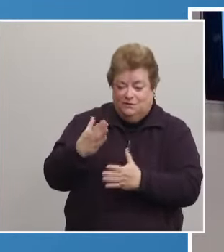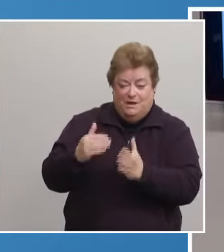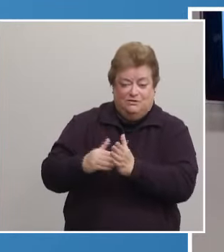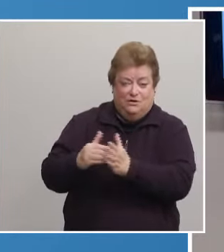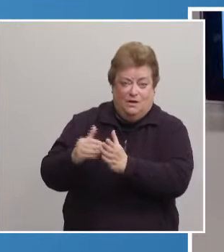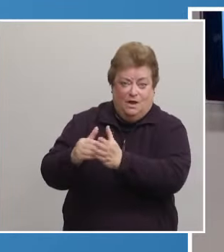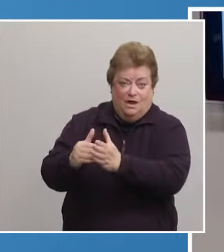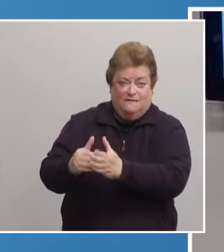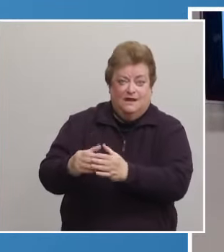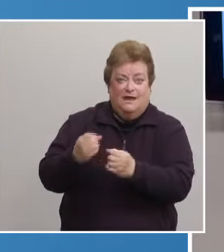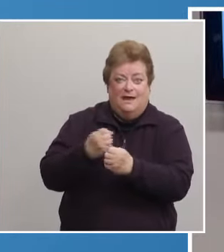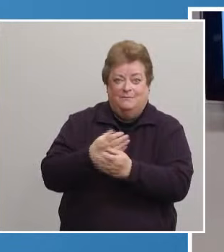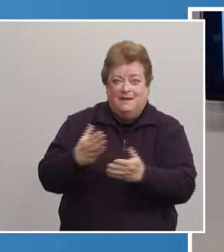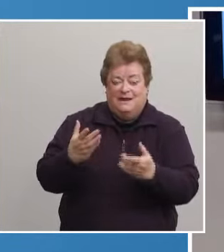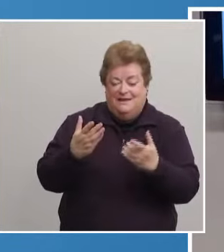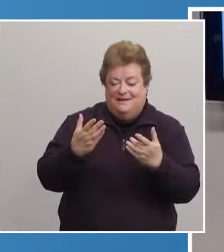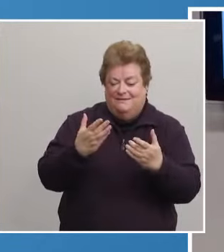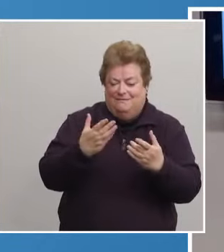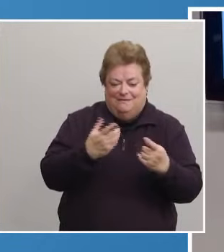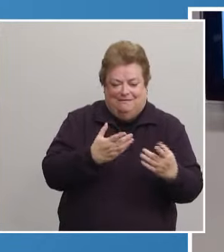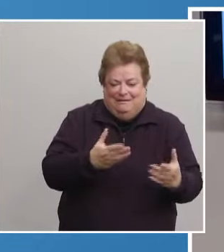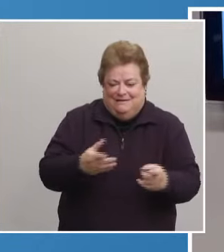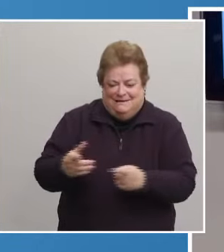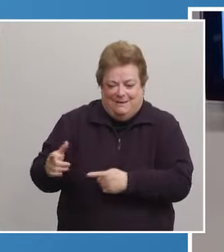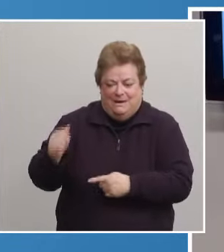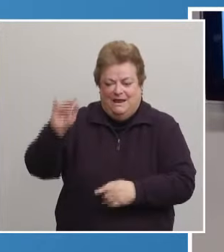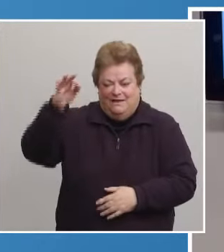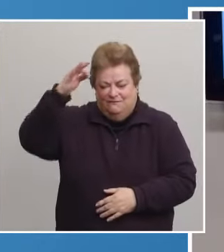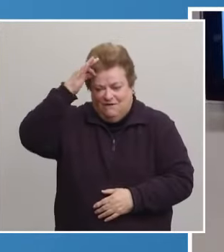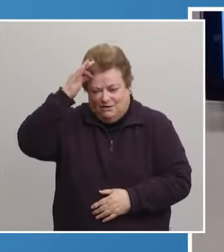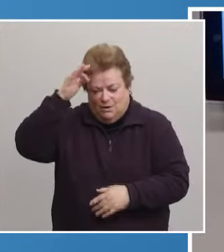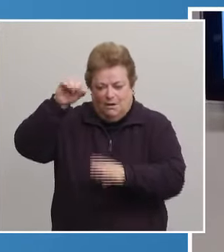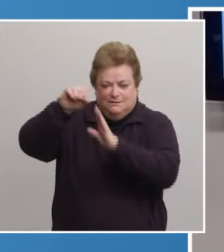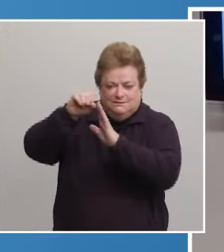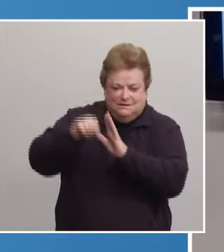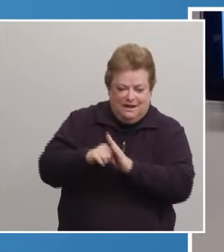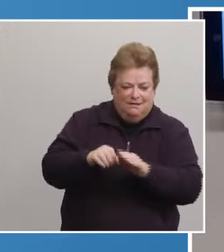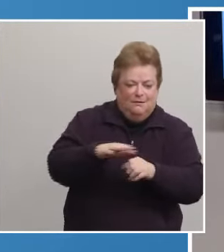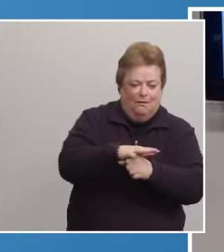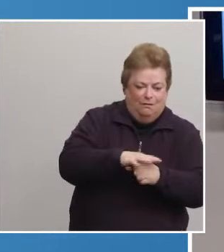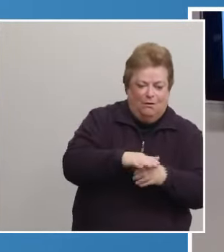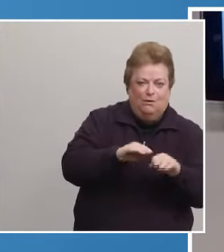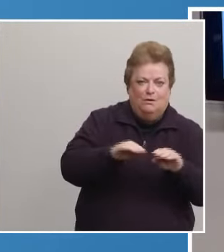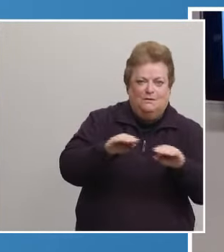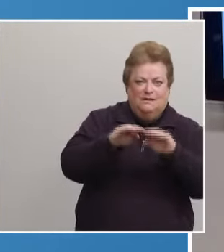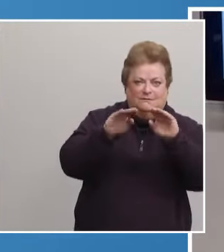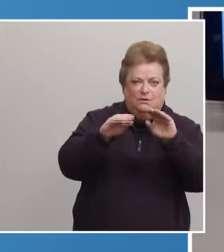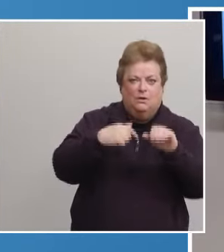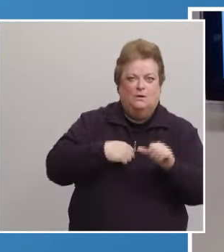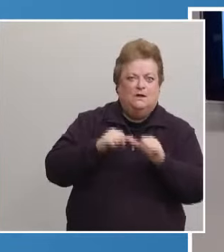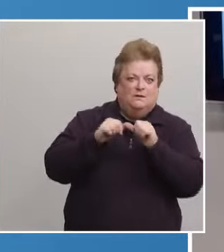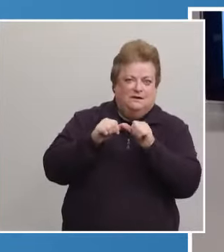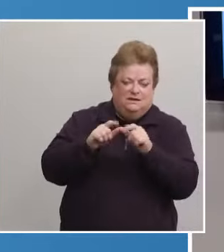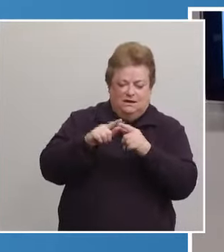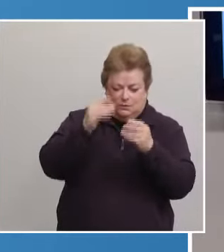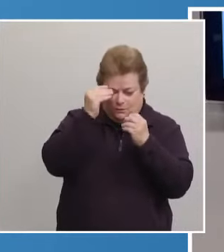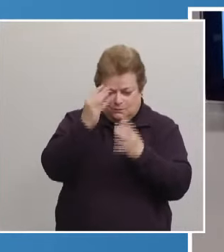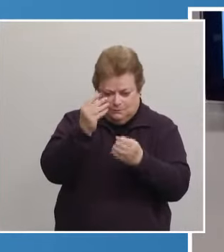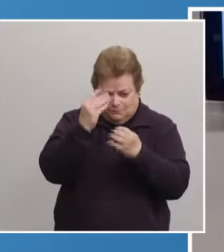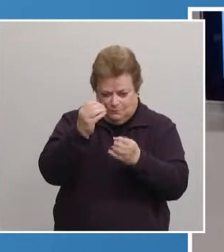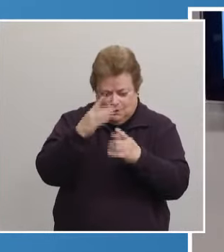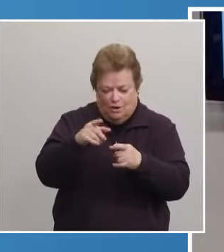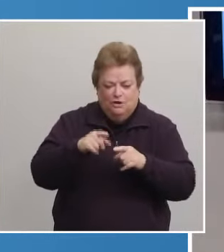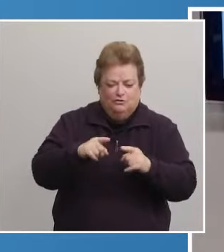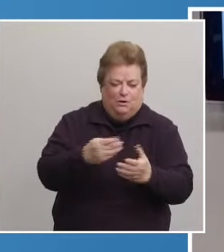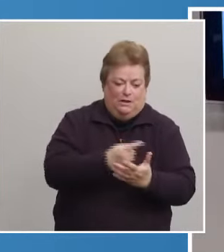many moving parts at the federal, state, and local levels. We will continue to provide updates during these weekly briefings